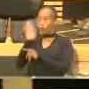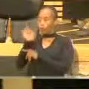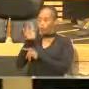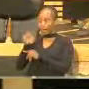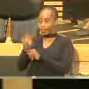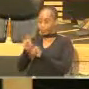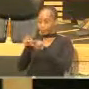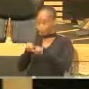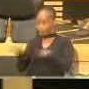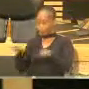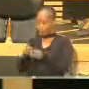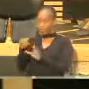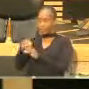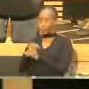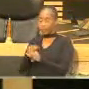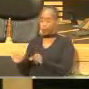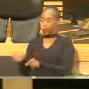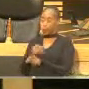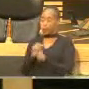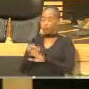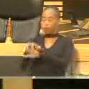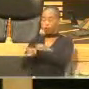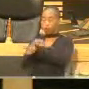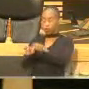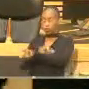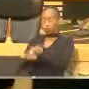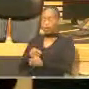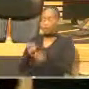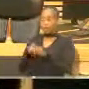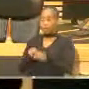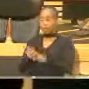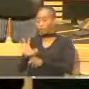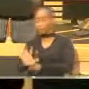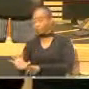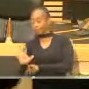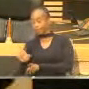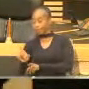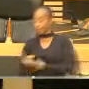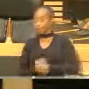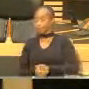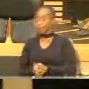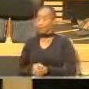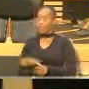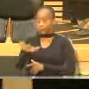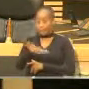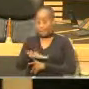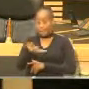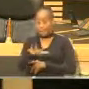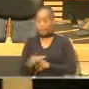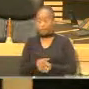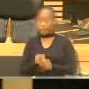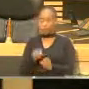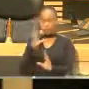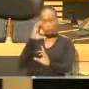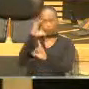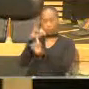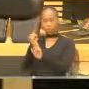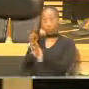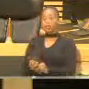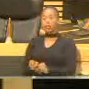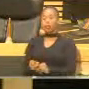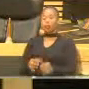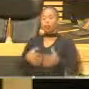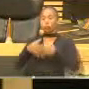relevant to the agricultural project action in the Wild Coast region. This phase is projected to create 900 permanent jobs and